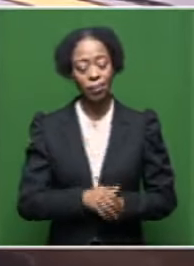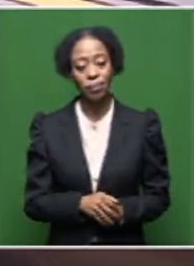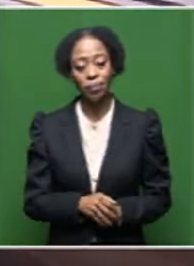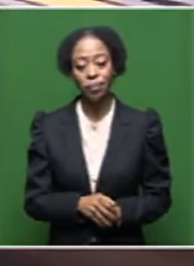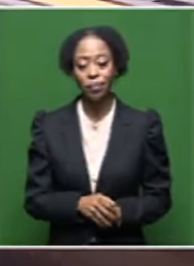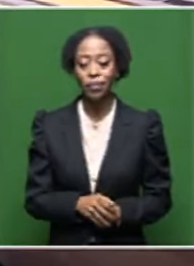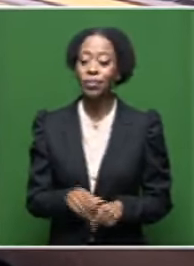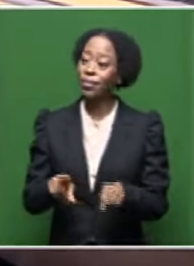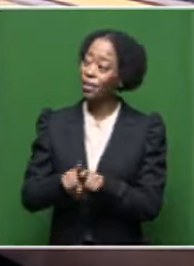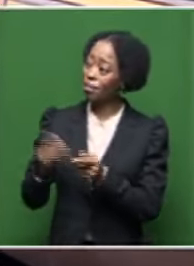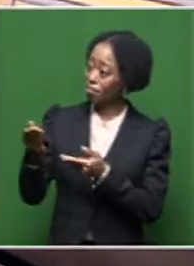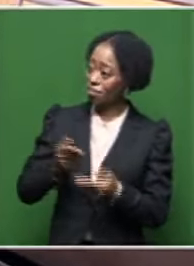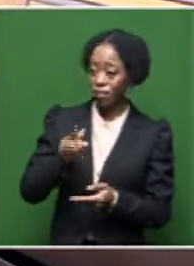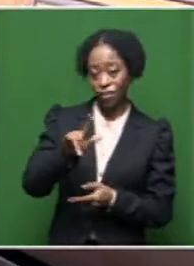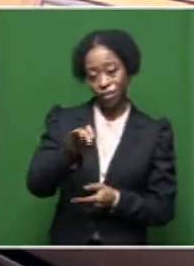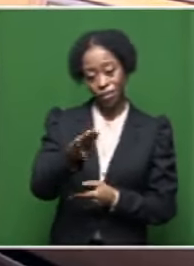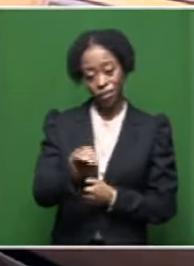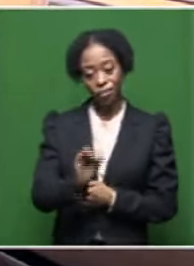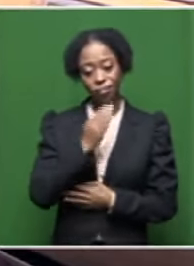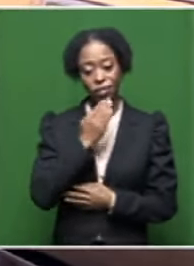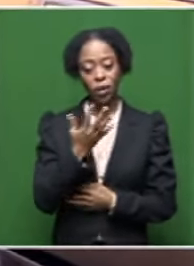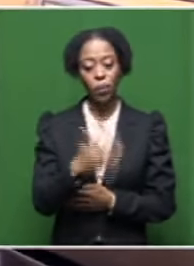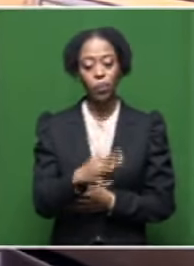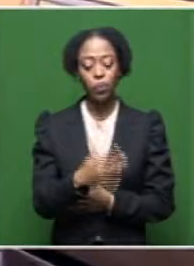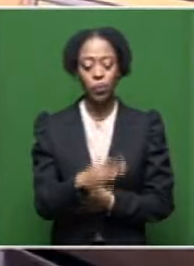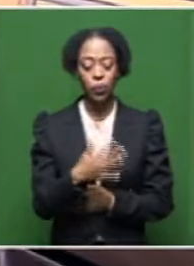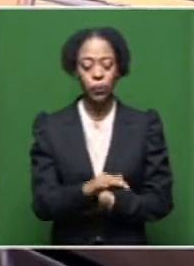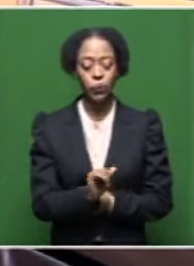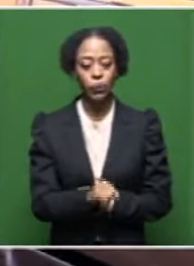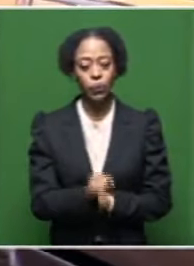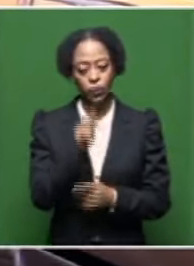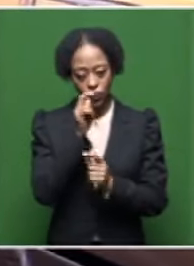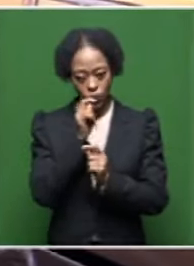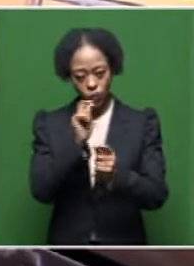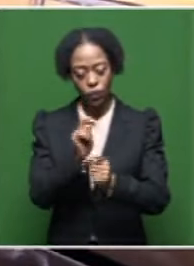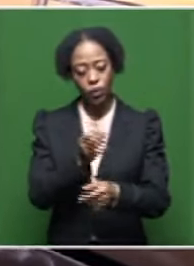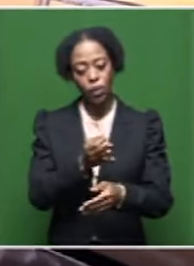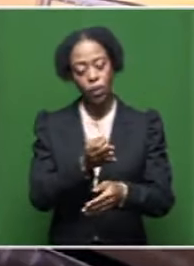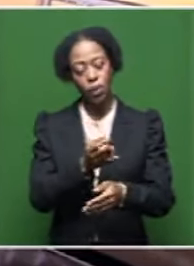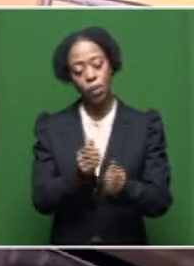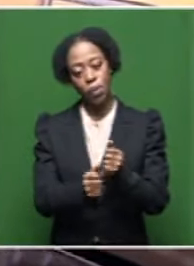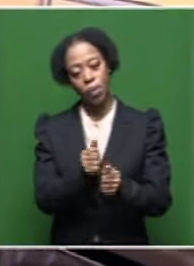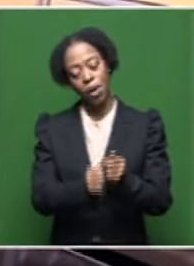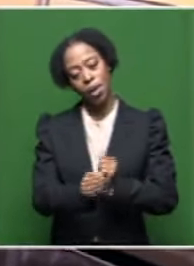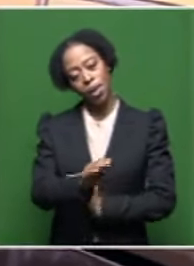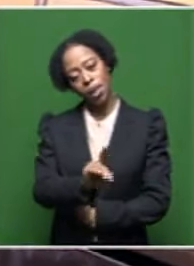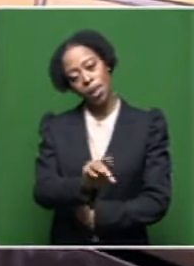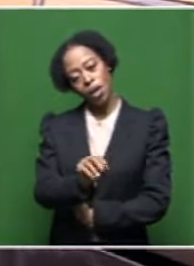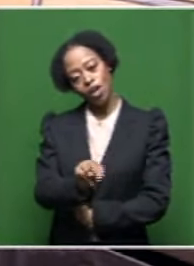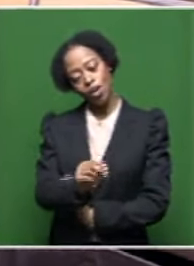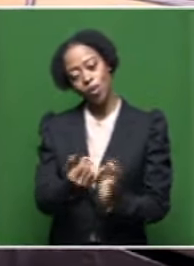Welcome to you too, Lebum. Thank you so much, Sakina. Thank you for honouring Bradon this morning. And I tell you what,